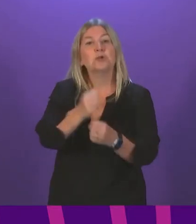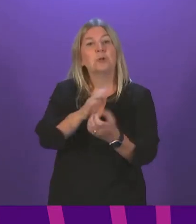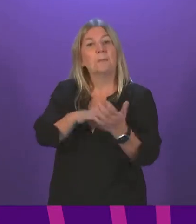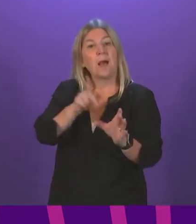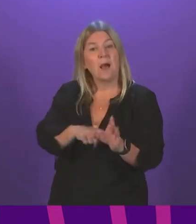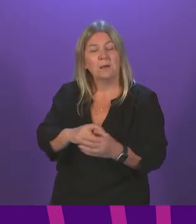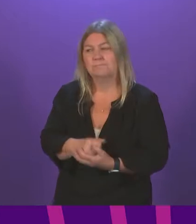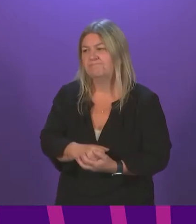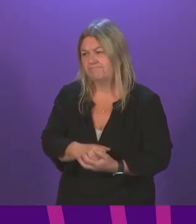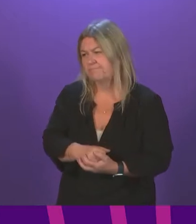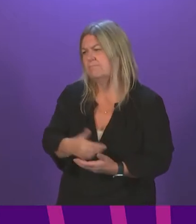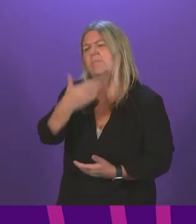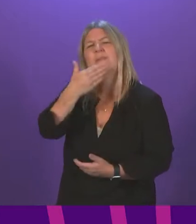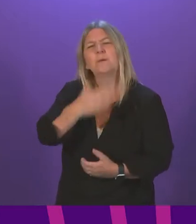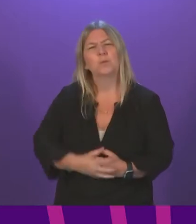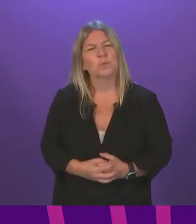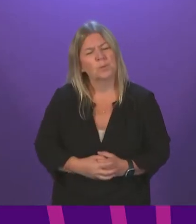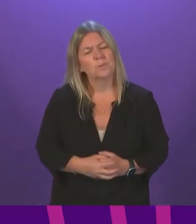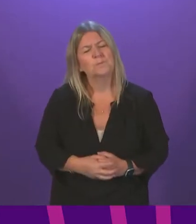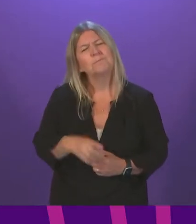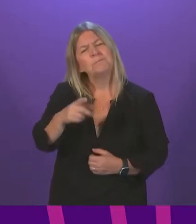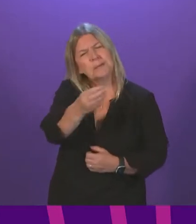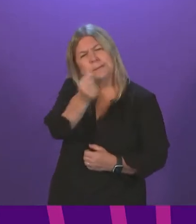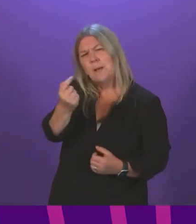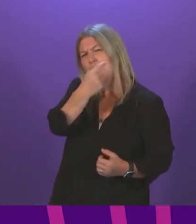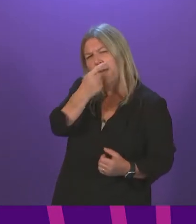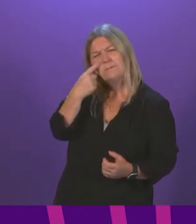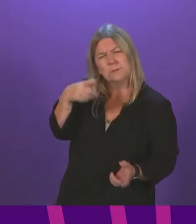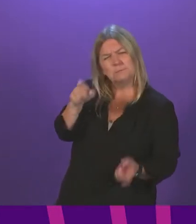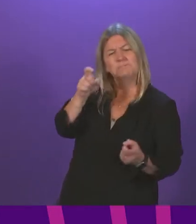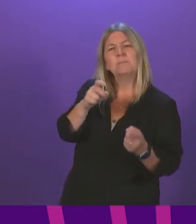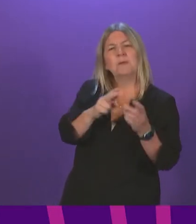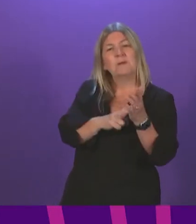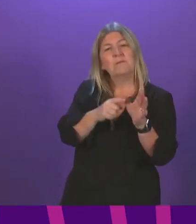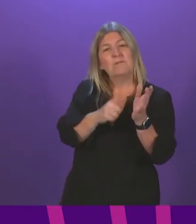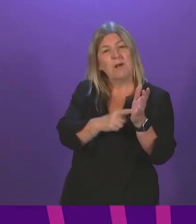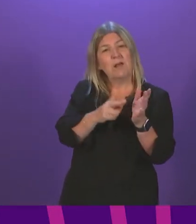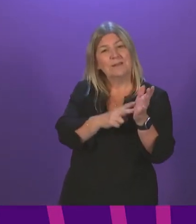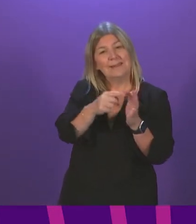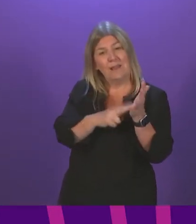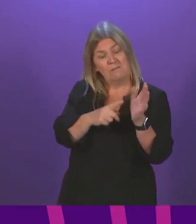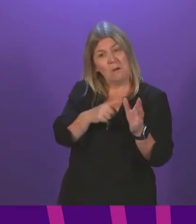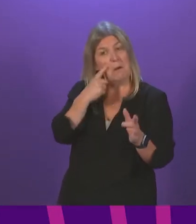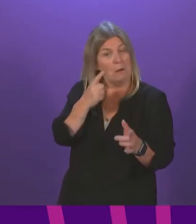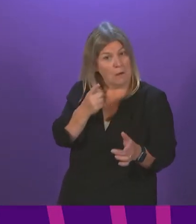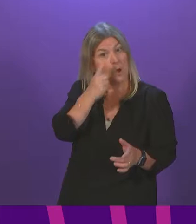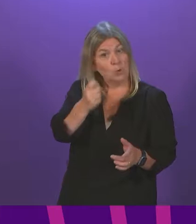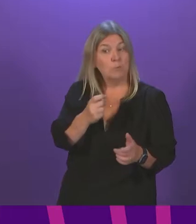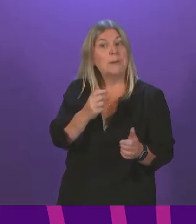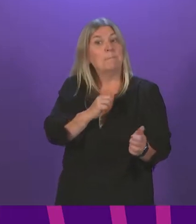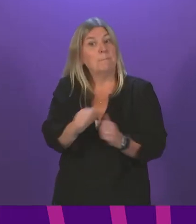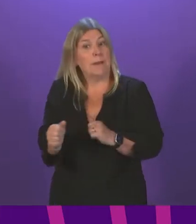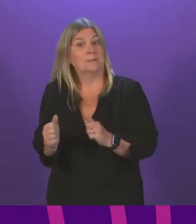I thank the Cabinet Secretary for that answer. There is some evidence that the Valneva vaccine could be more effective against variants than other